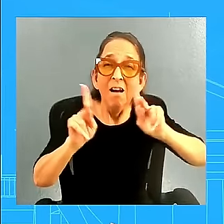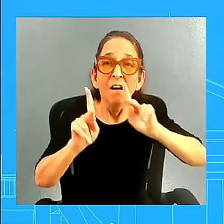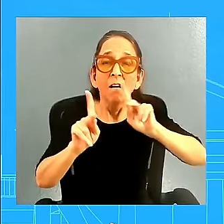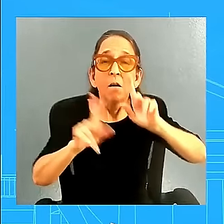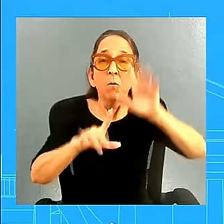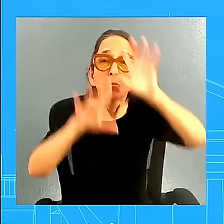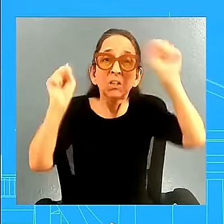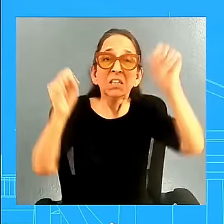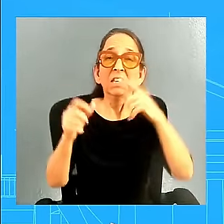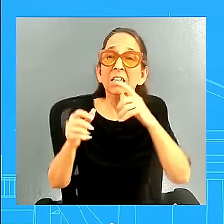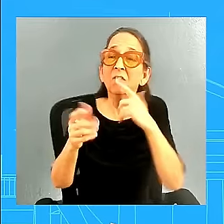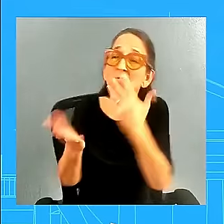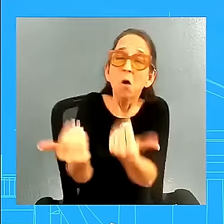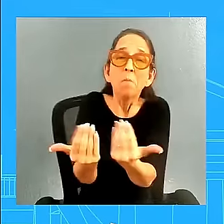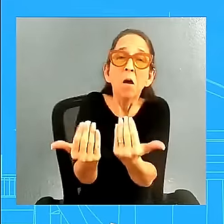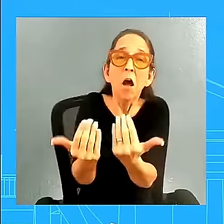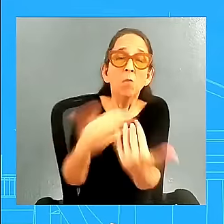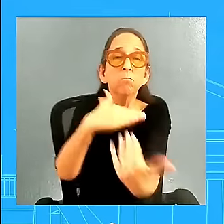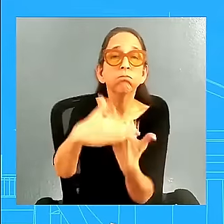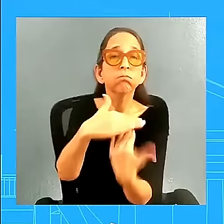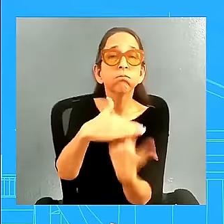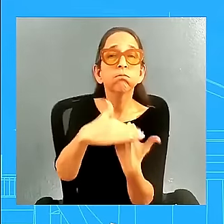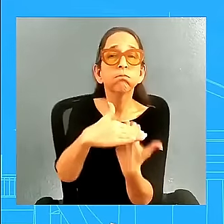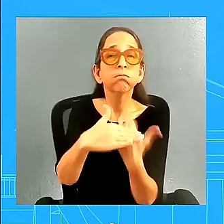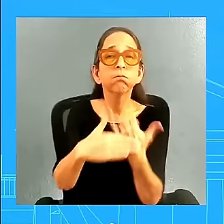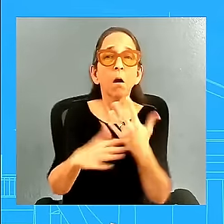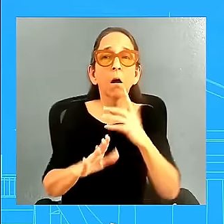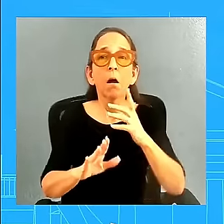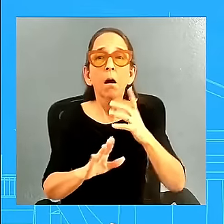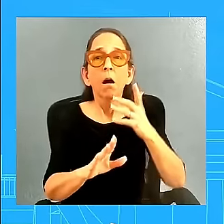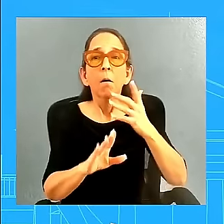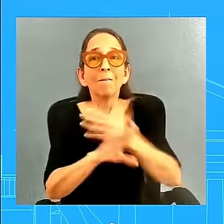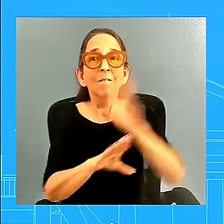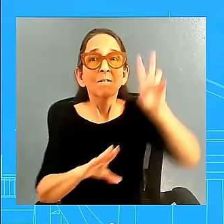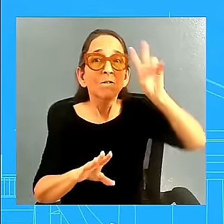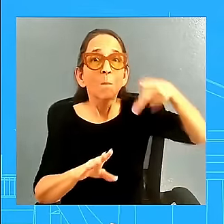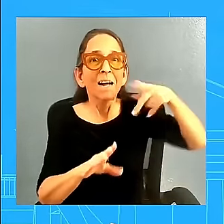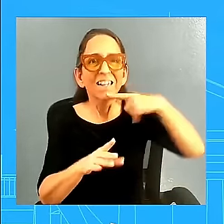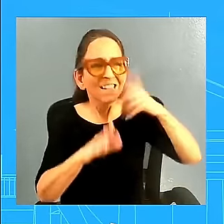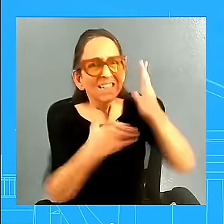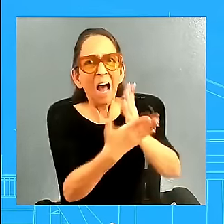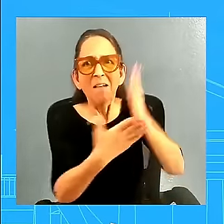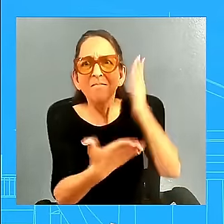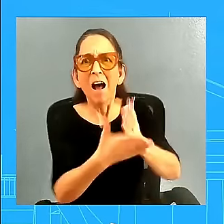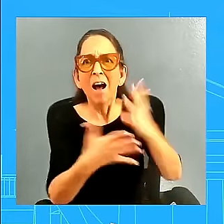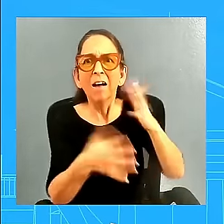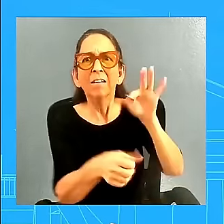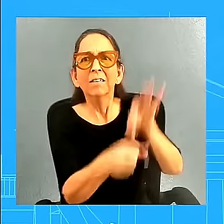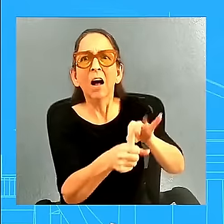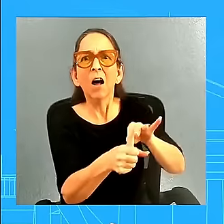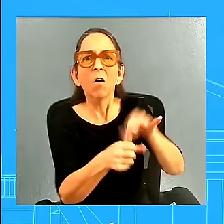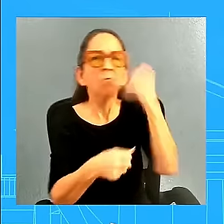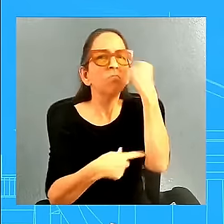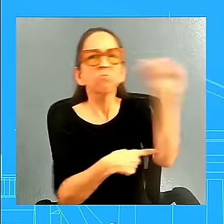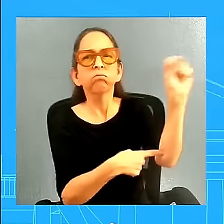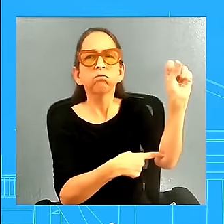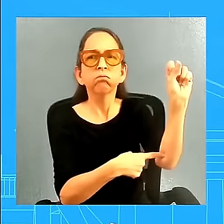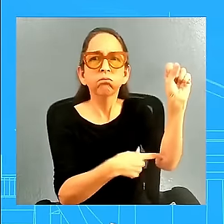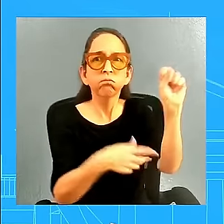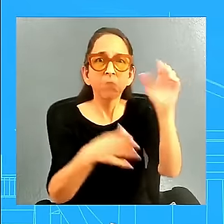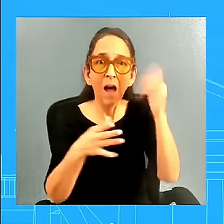former vice president to stop a free and fair election. That is what, that is what happened. Some of you, some of your colleagues were there,